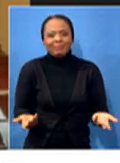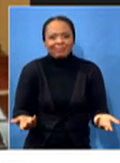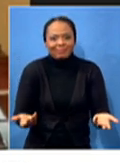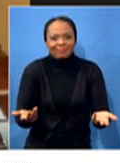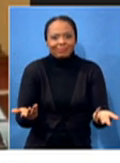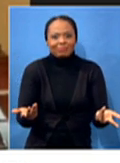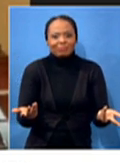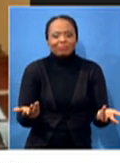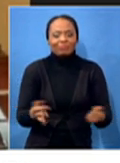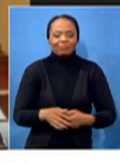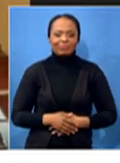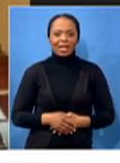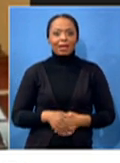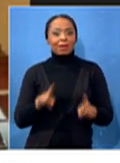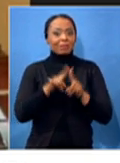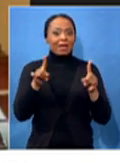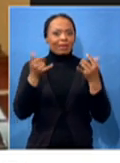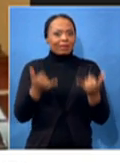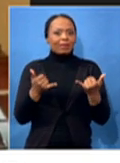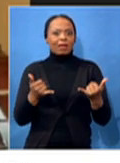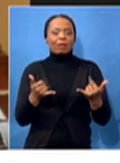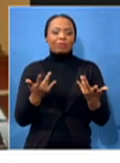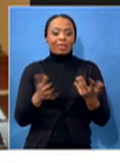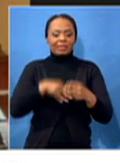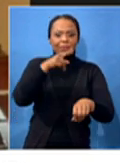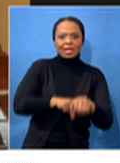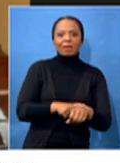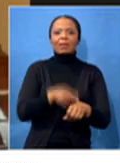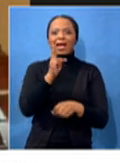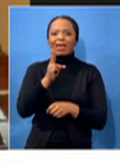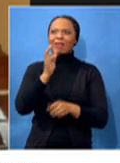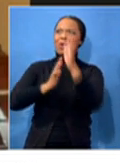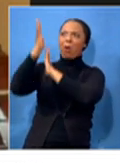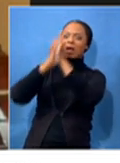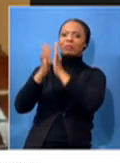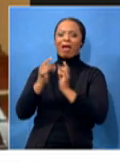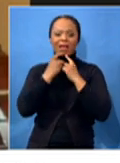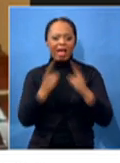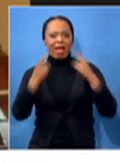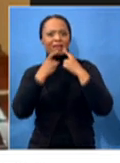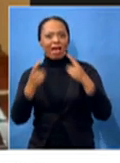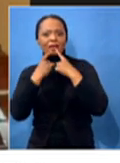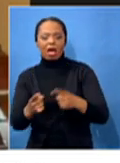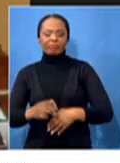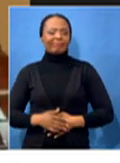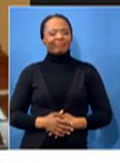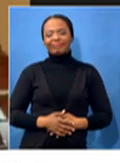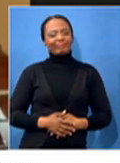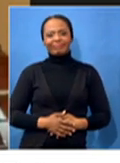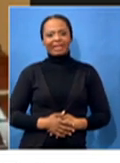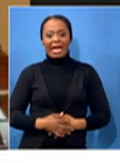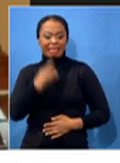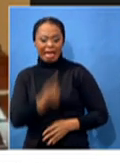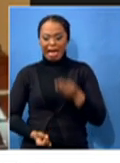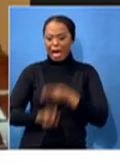are. But at the same time, we can't be talking about those things. You know, we always say, this one will